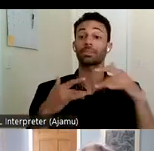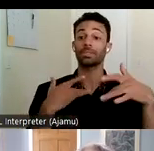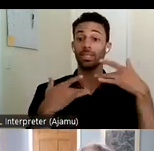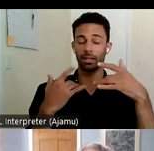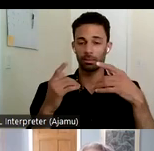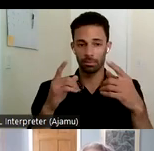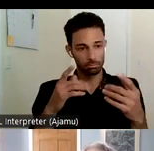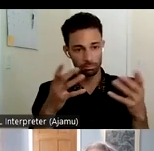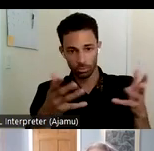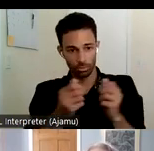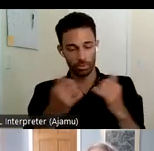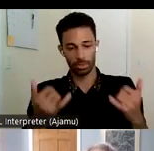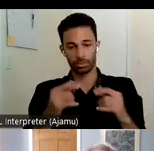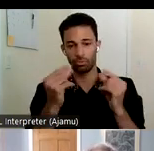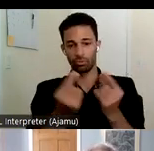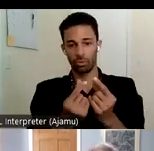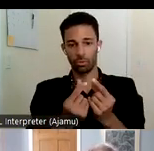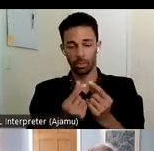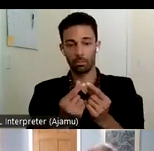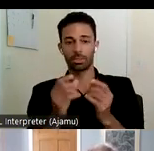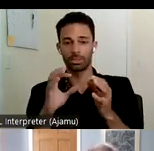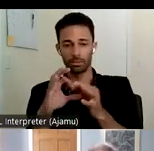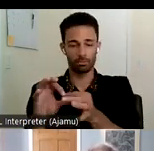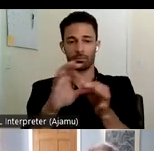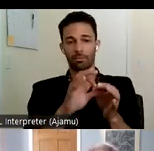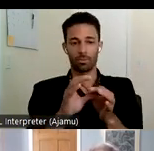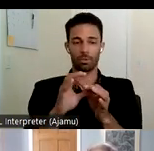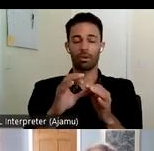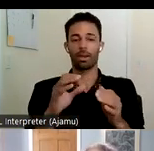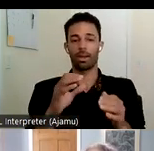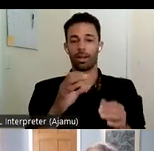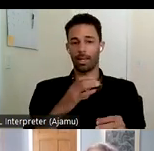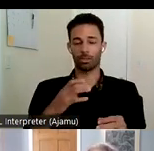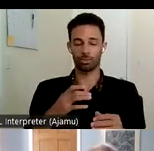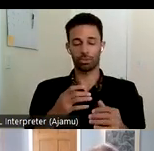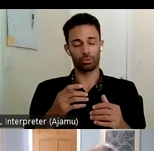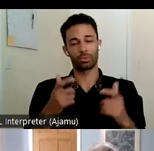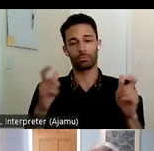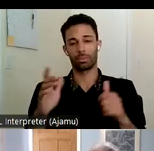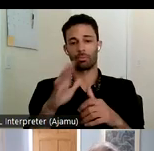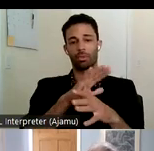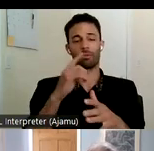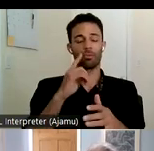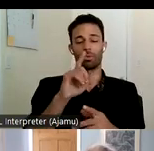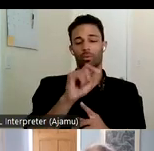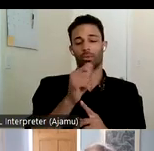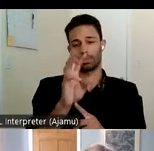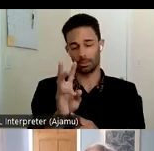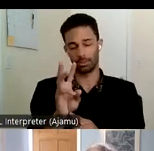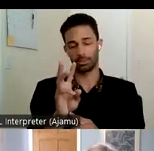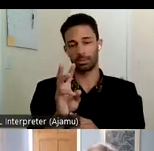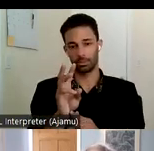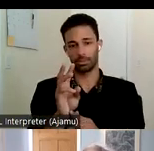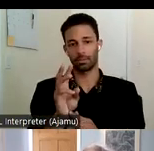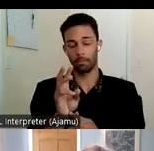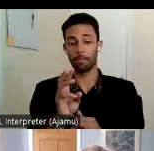group because the development of a coordinating council was one of the top priorities in our 2016 blueprint and it was